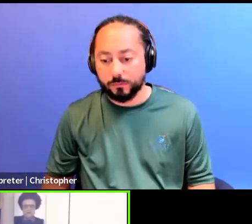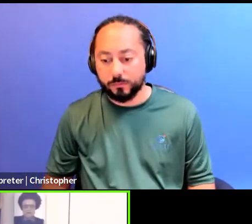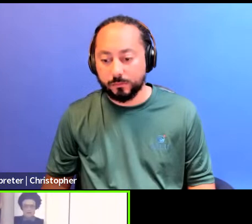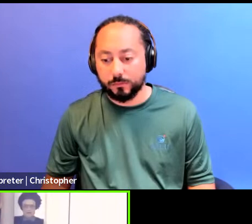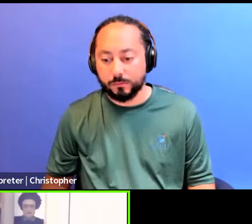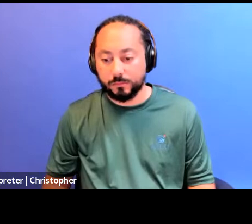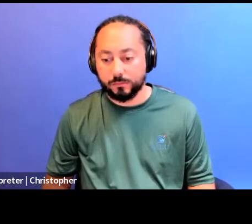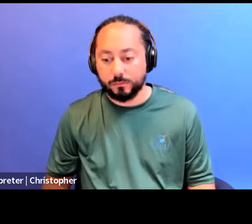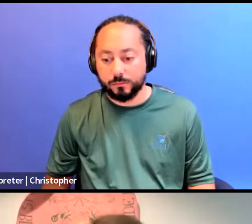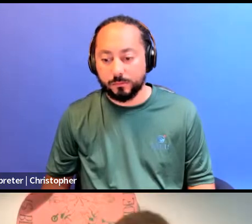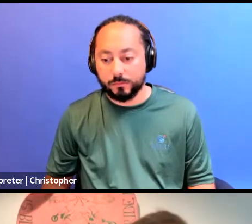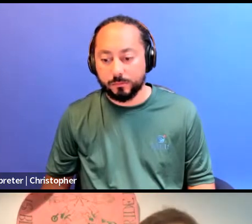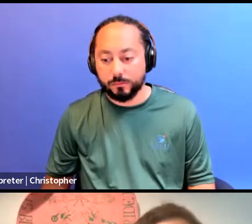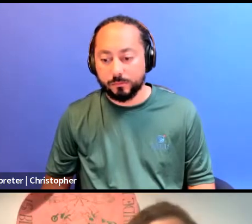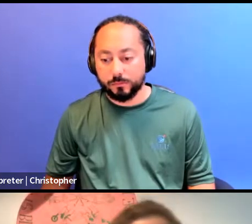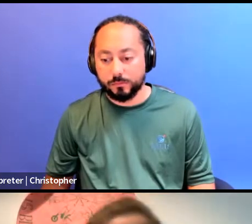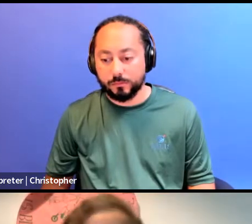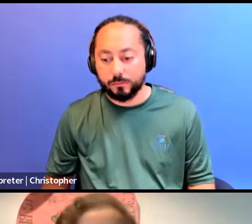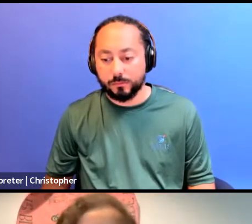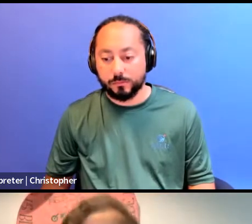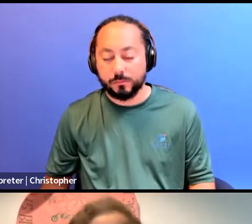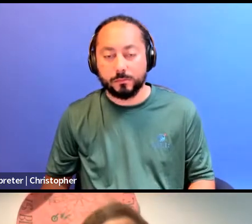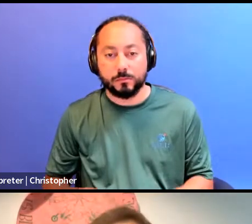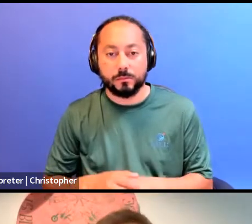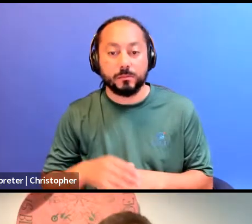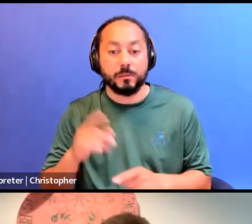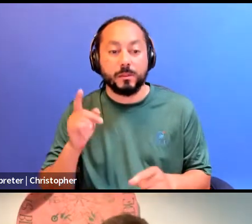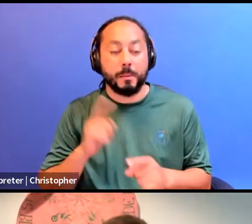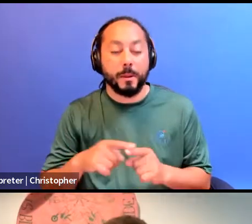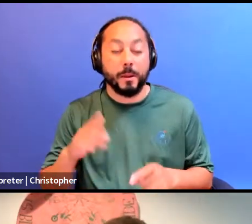leave to take care of her, her baby.